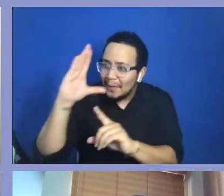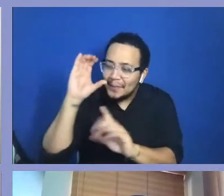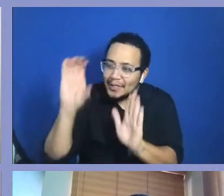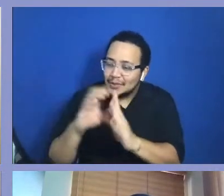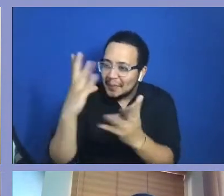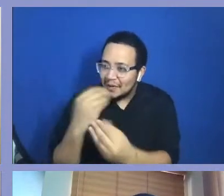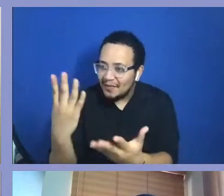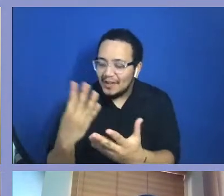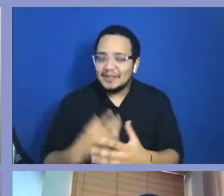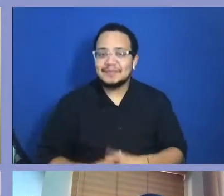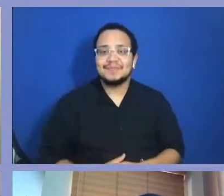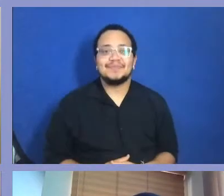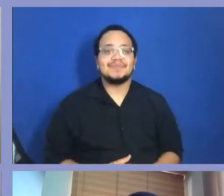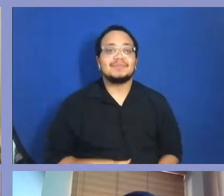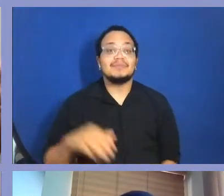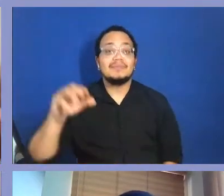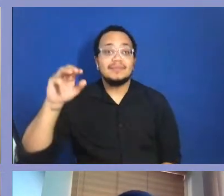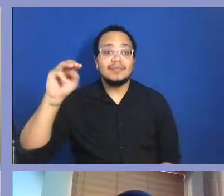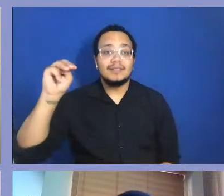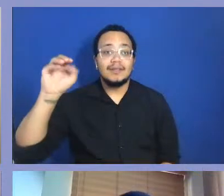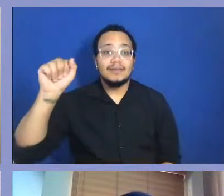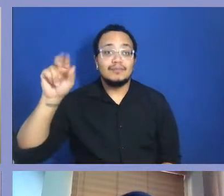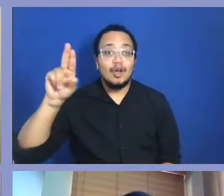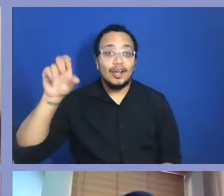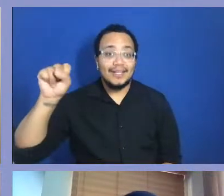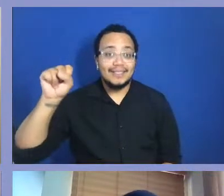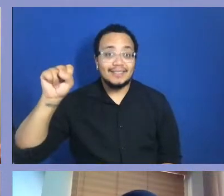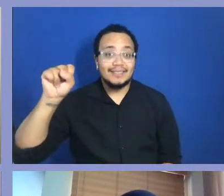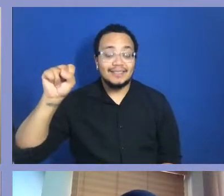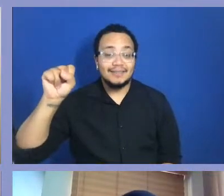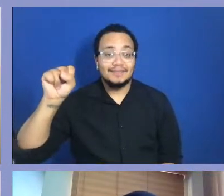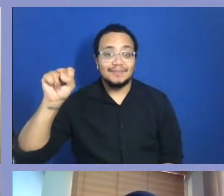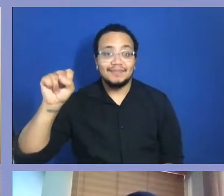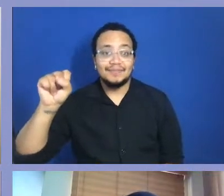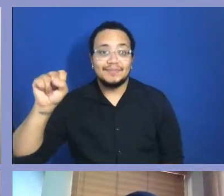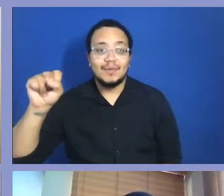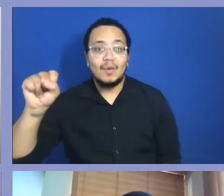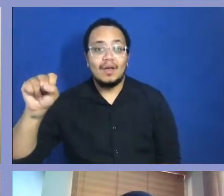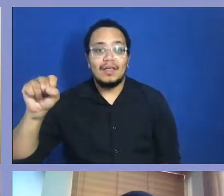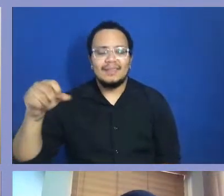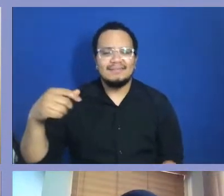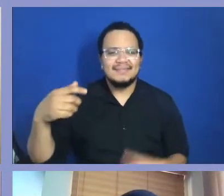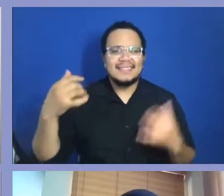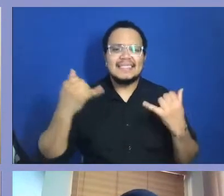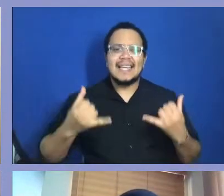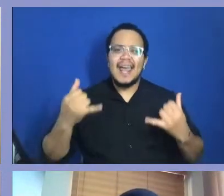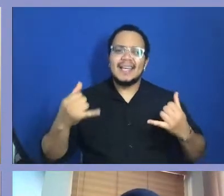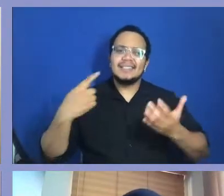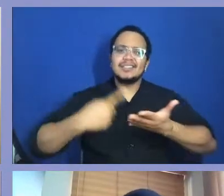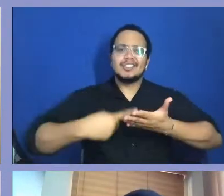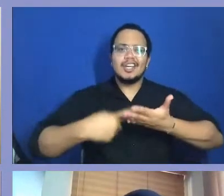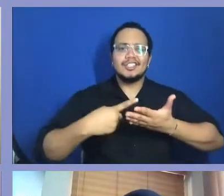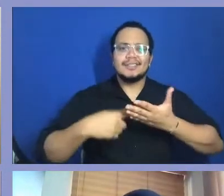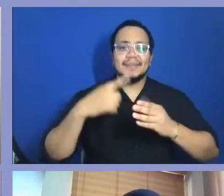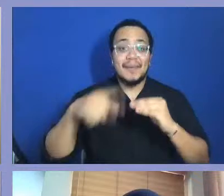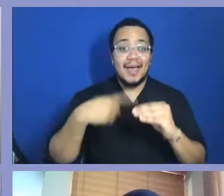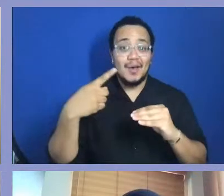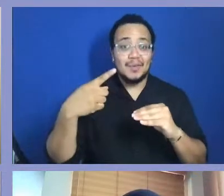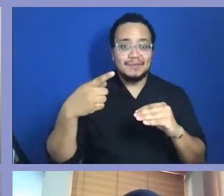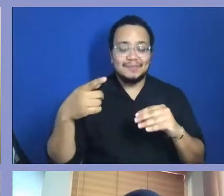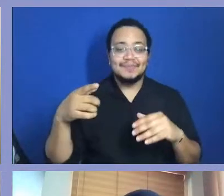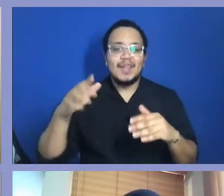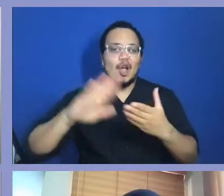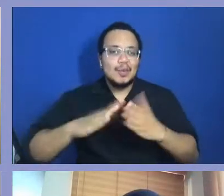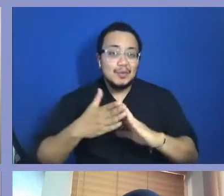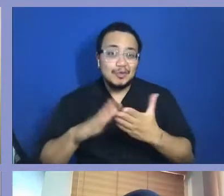And, you know, we can just like, just have a conversation, right? Because this is just a community conversation as we talk about this. But Sharon, I would love